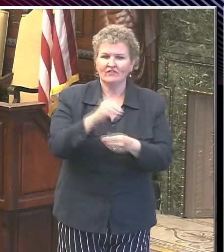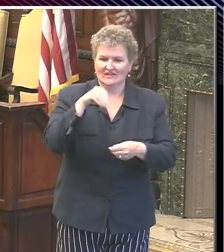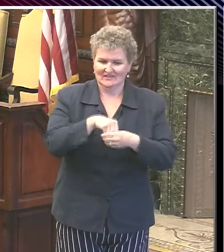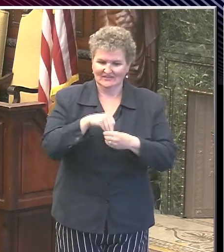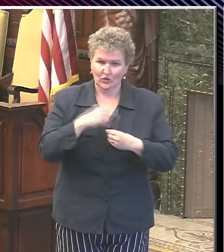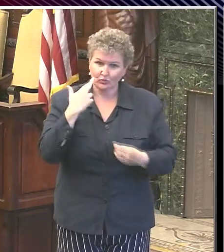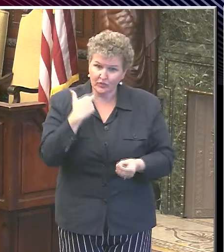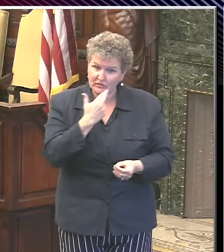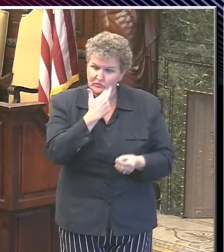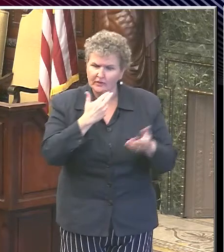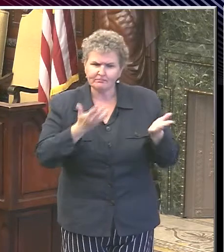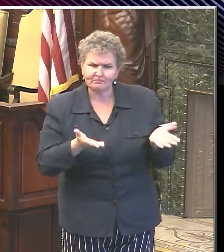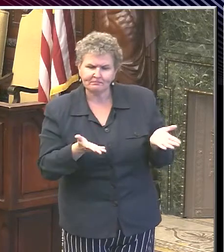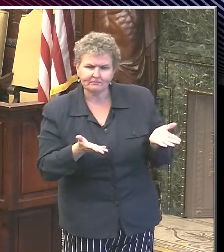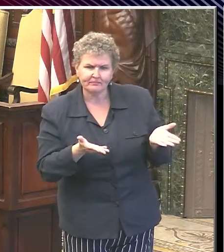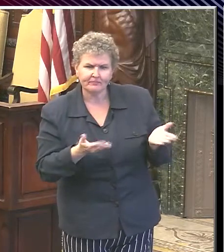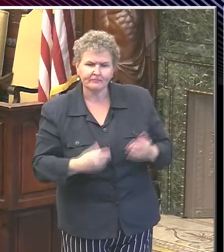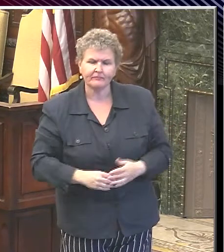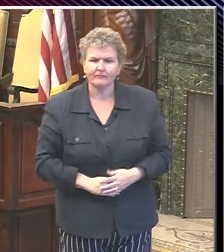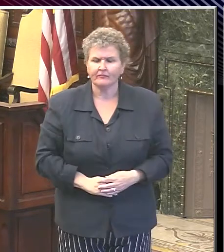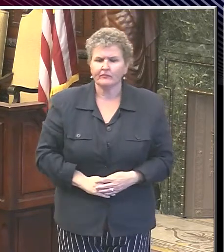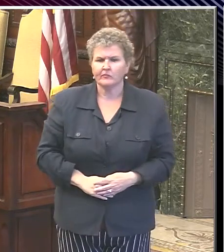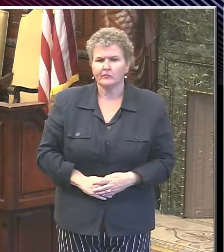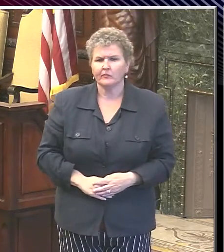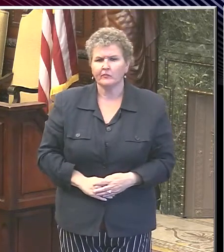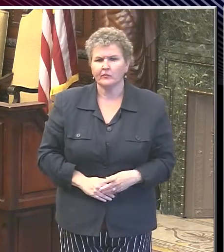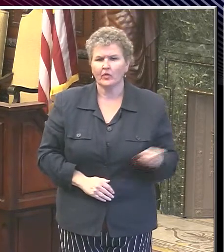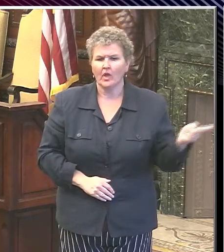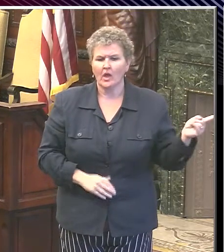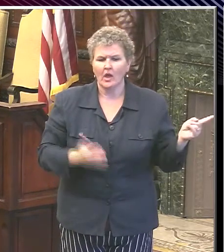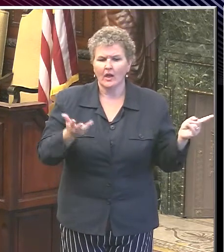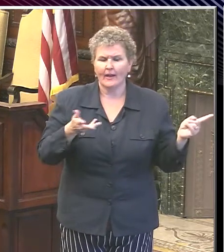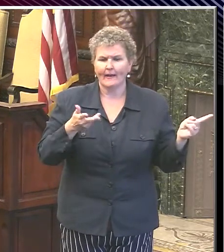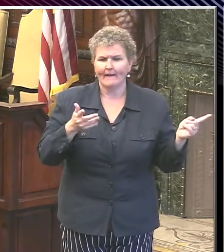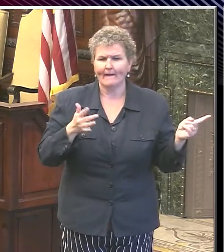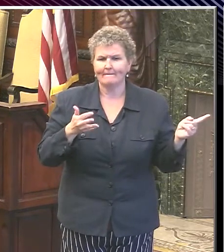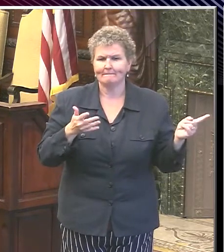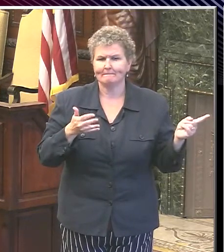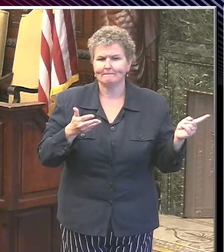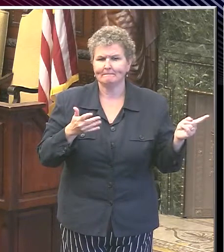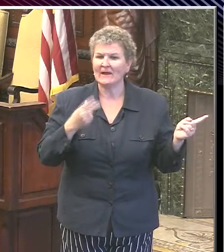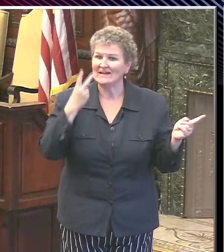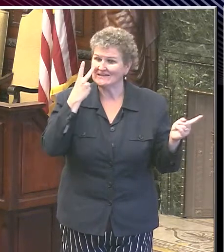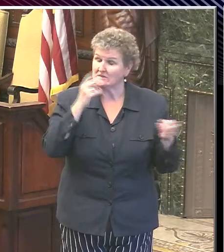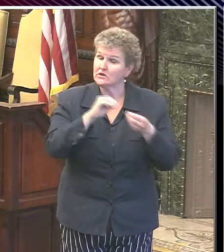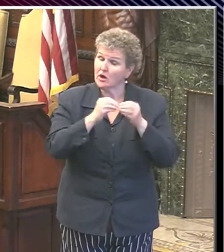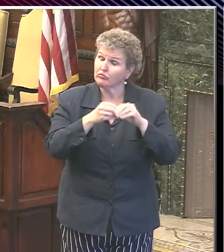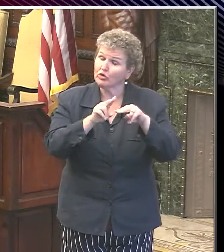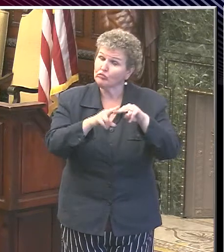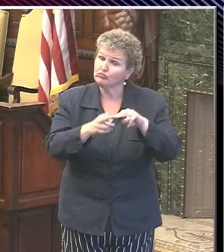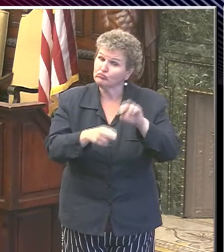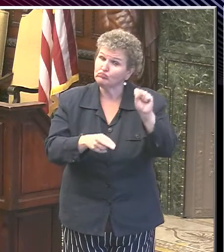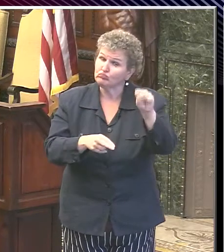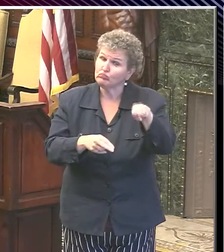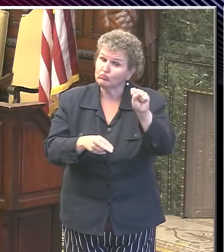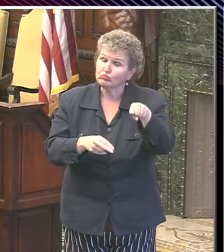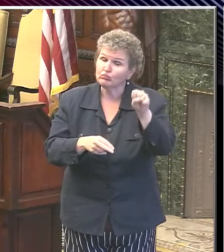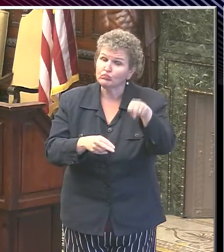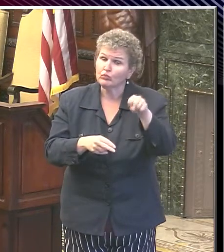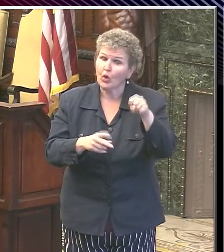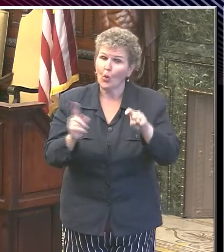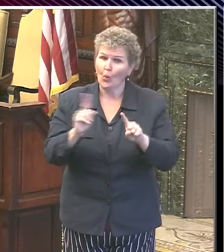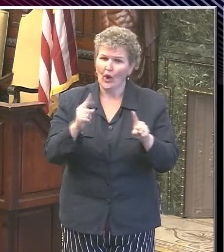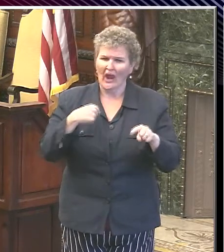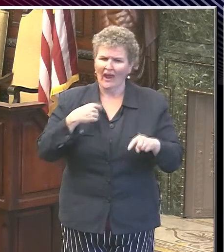that by September 1st? I would certainly want to see our case rates falling. And I would say falling substantially to where we feel comfortable